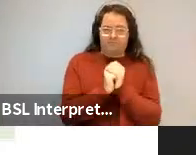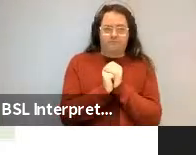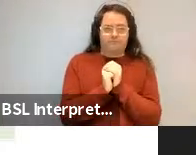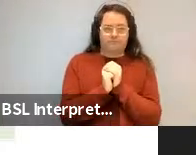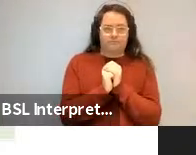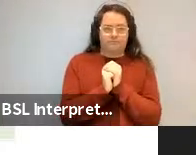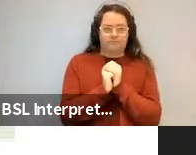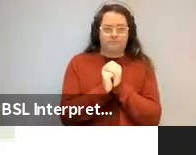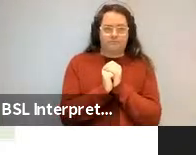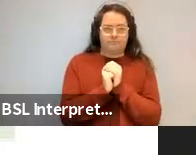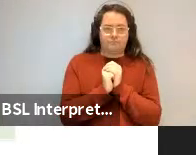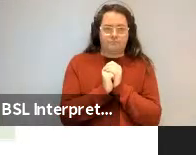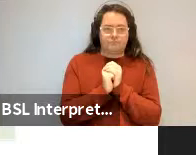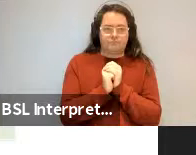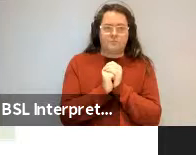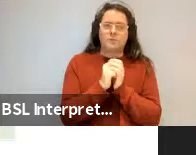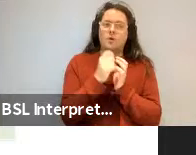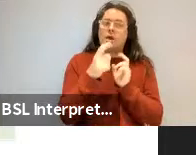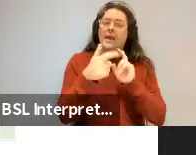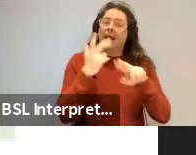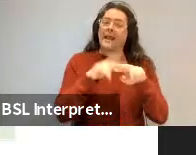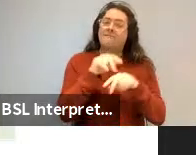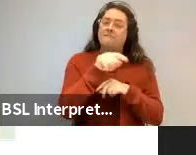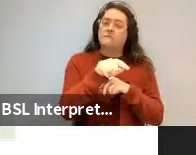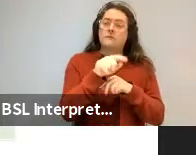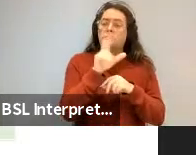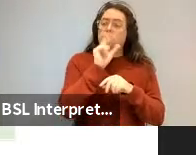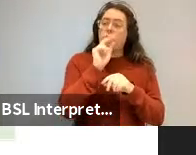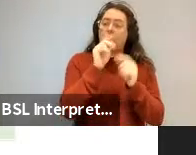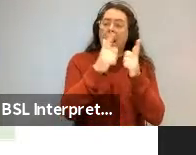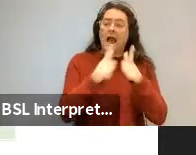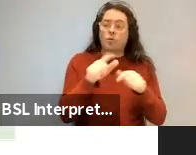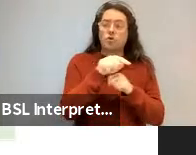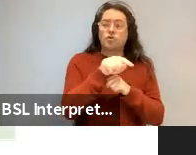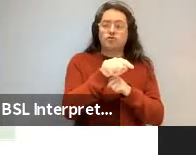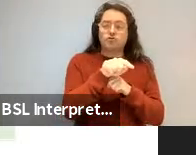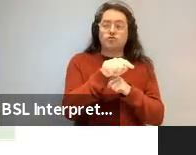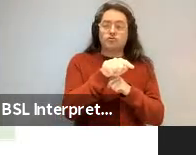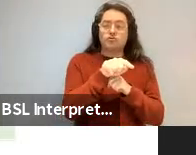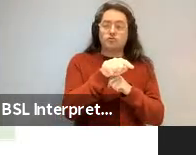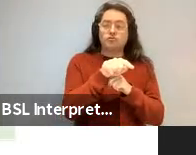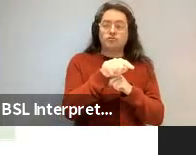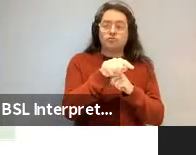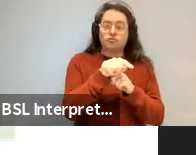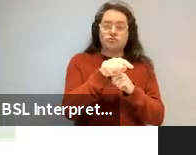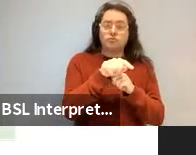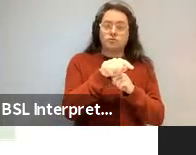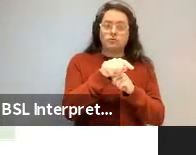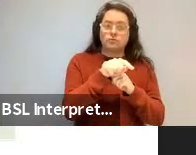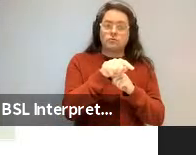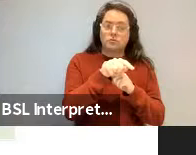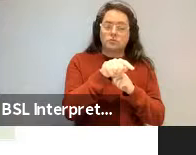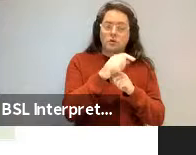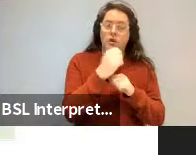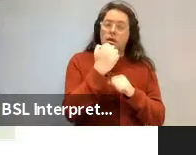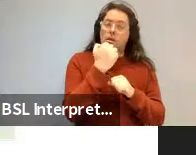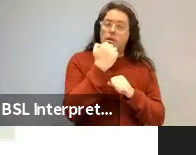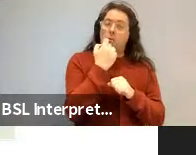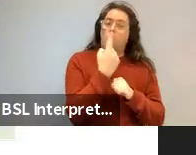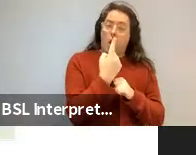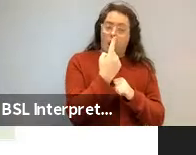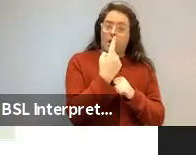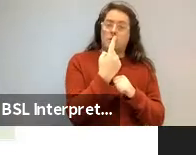places where, where languages are spoken and the same morpheme is used both for the number one and for an